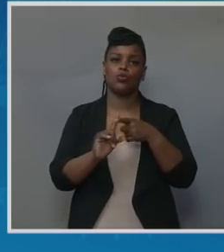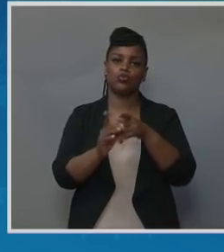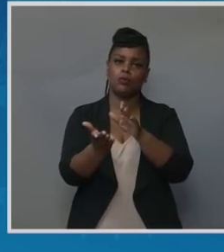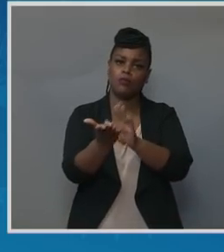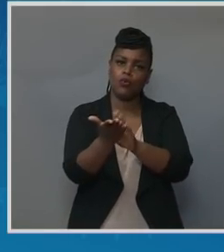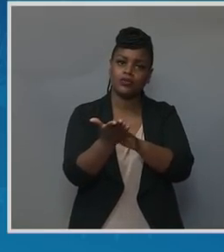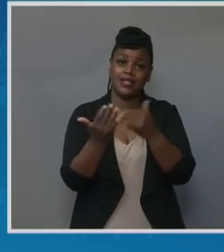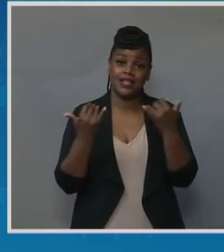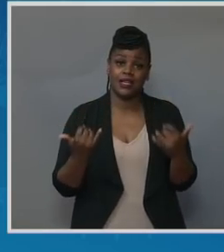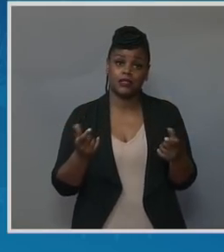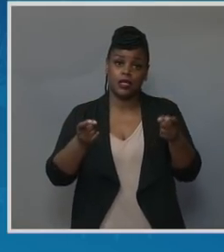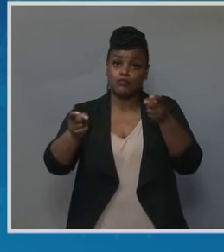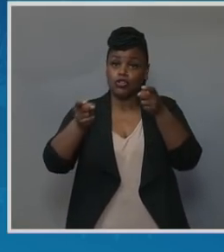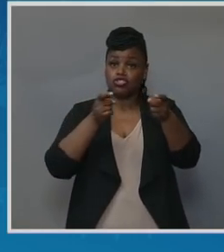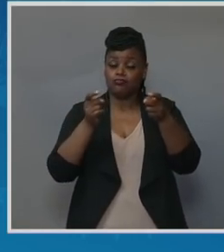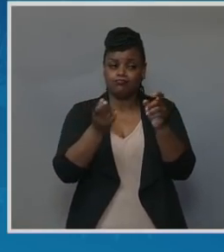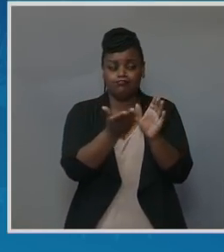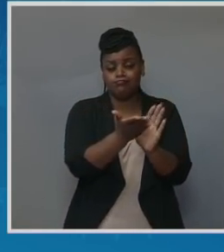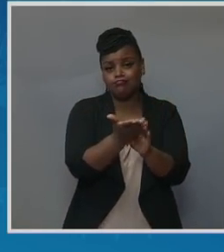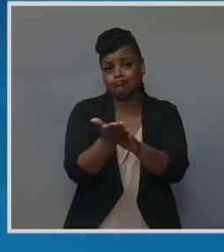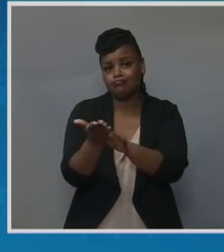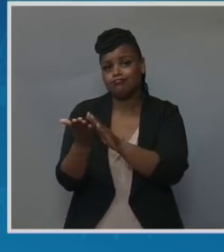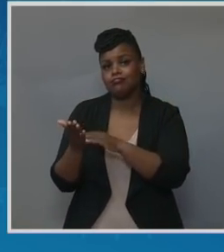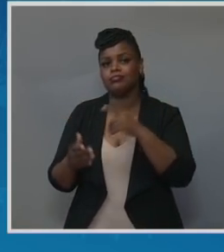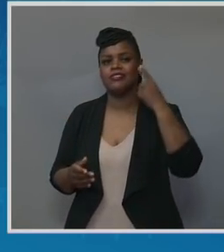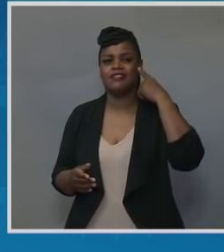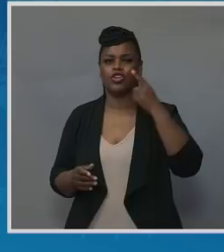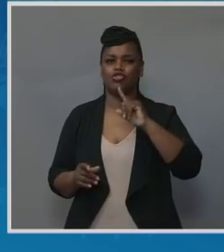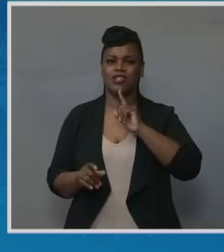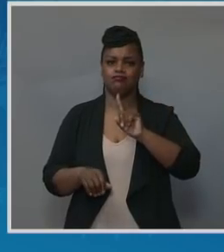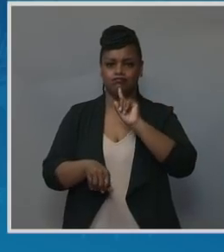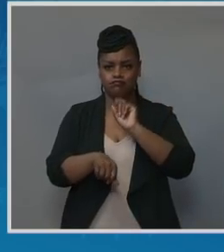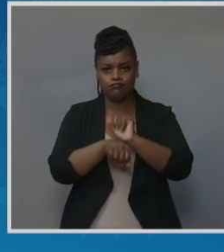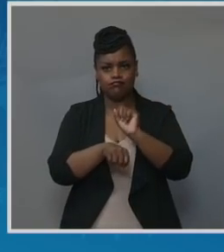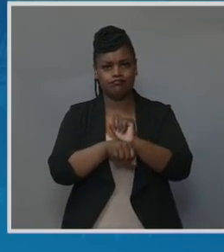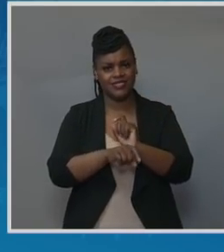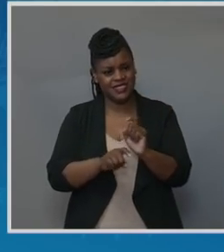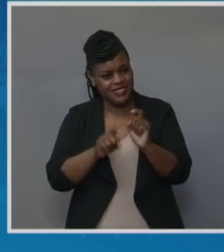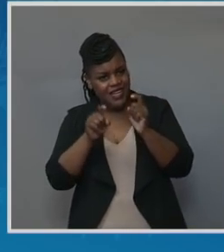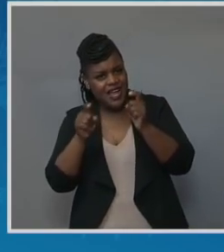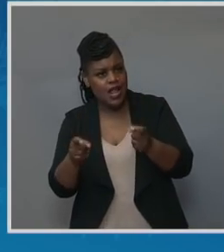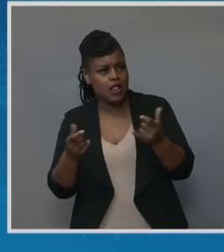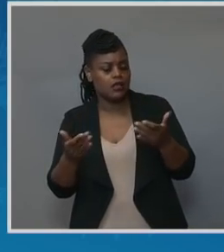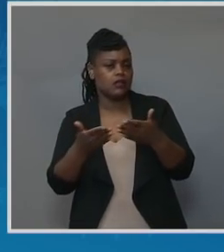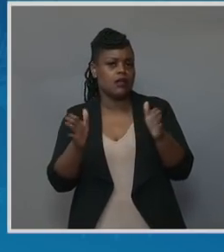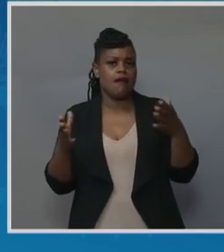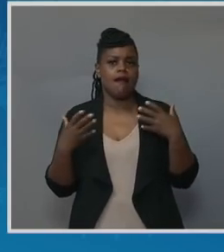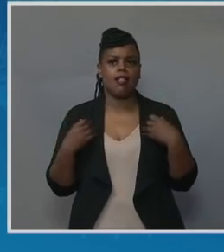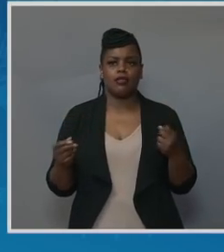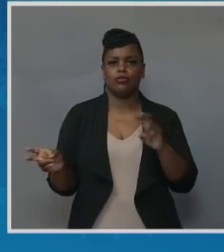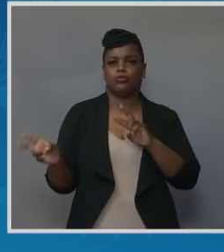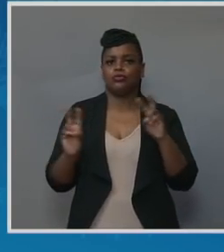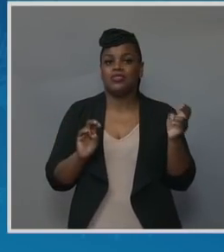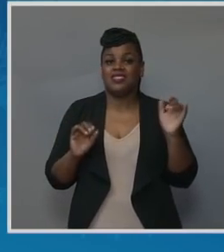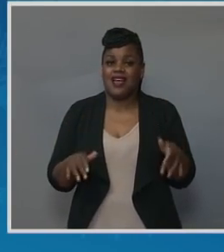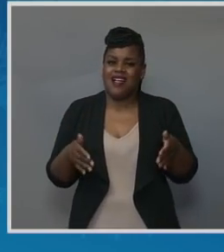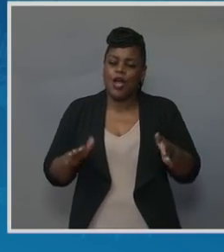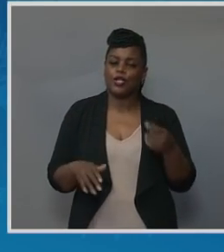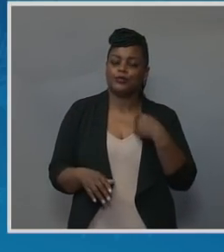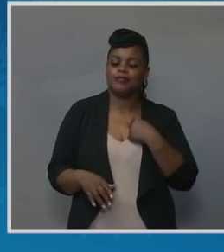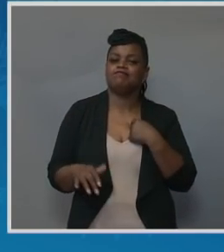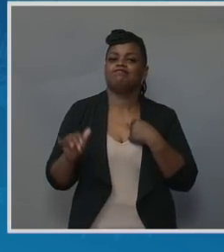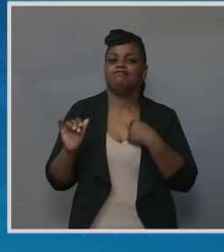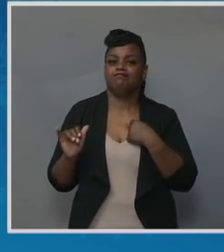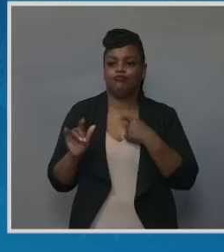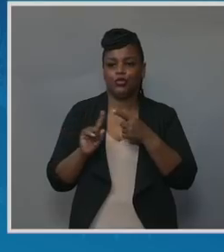Harris, for tackling this public health crisis. Allowing states to extend Medicaid coverage from 60 days